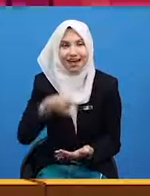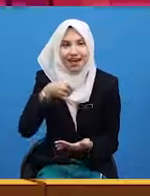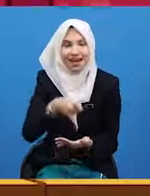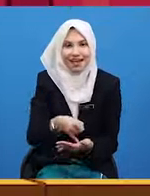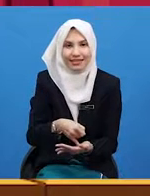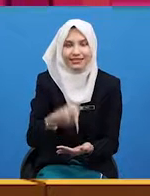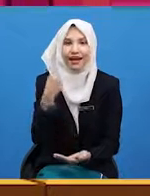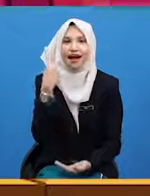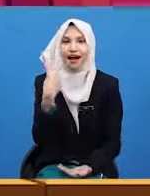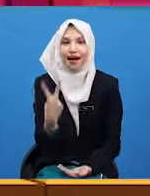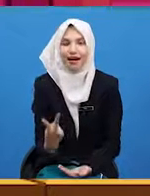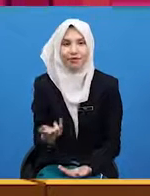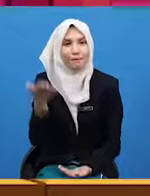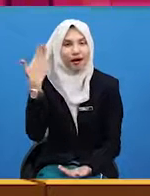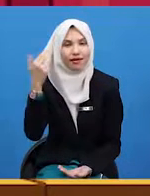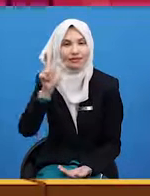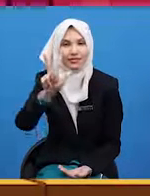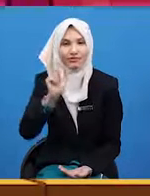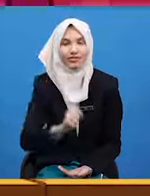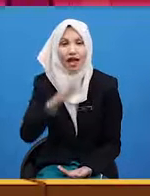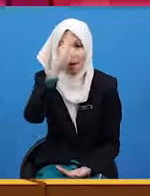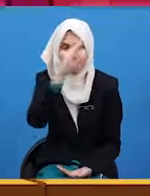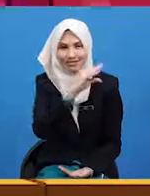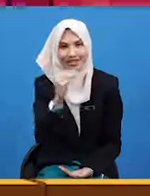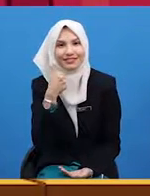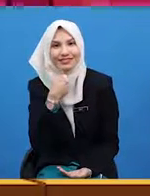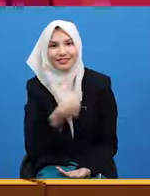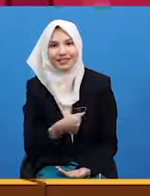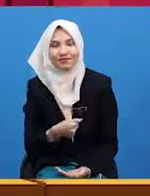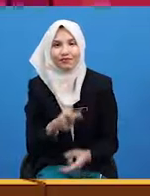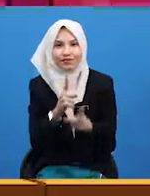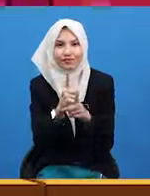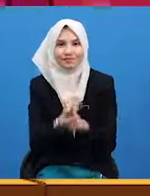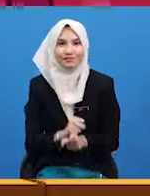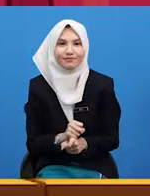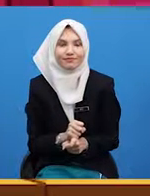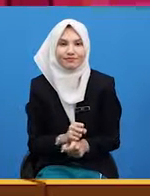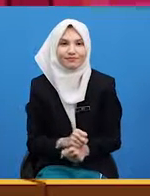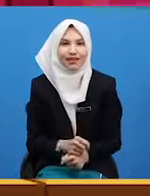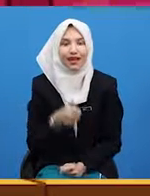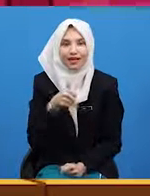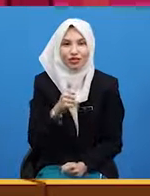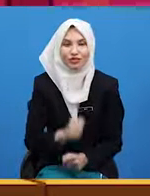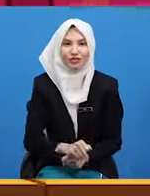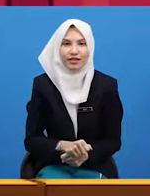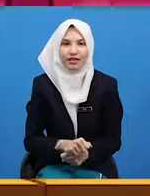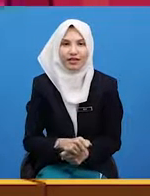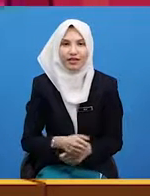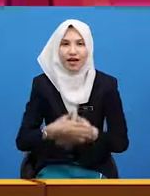past three. Boys and girls, have you got it right? All right. Last one.